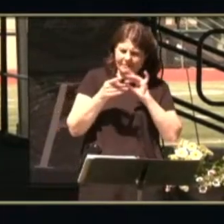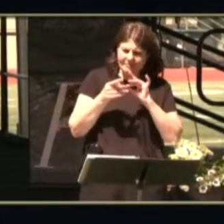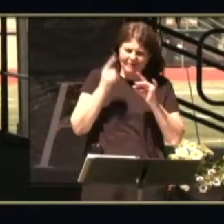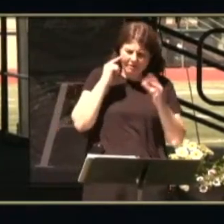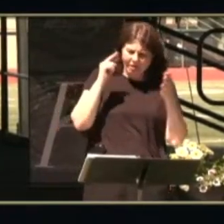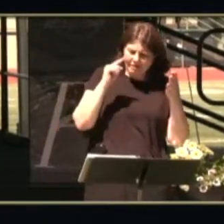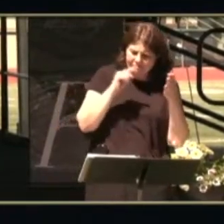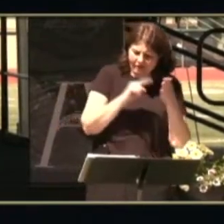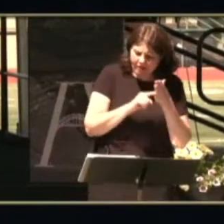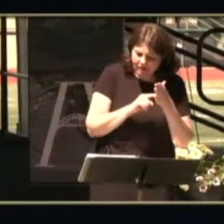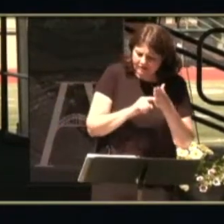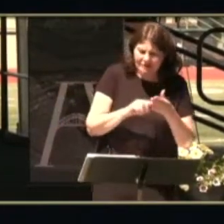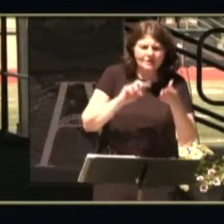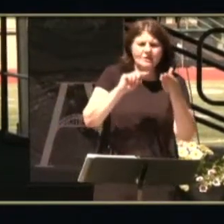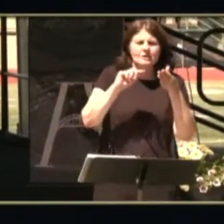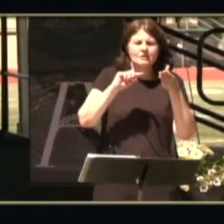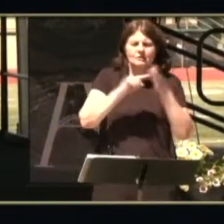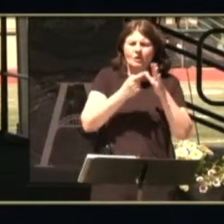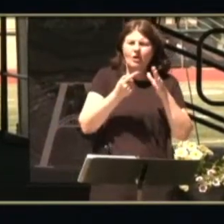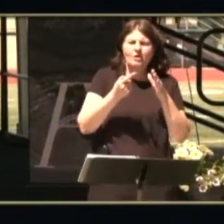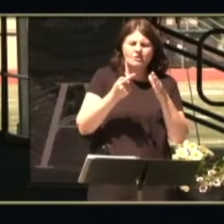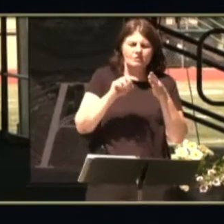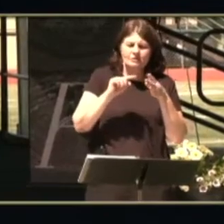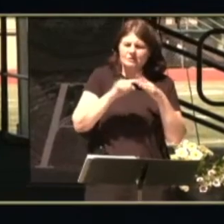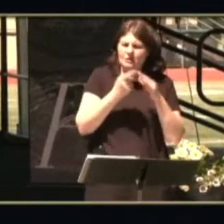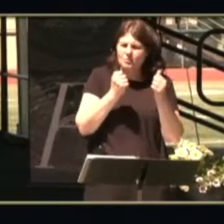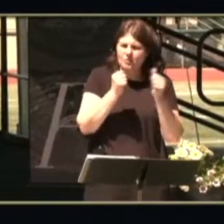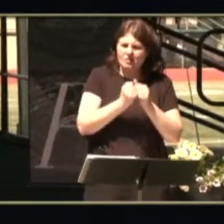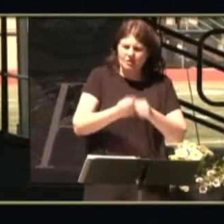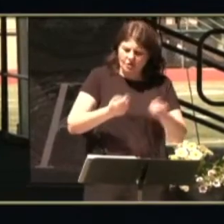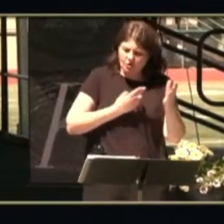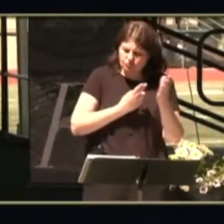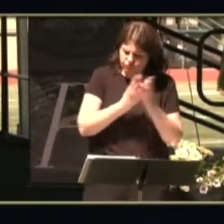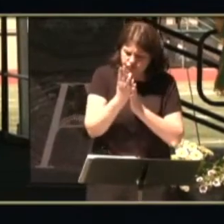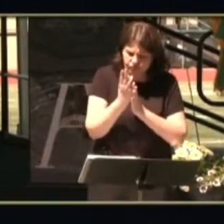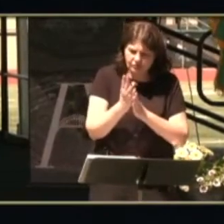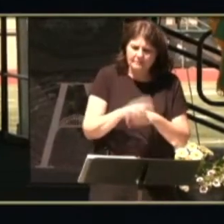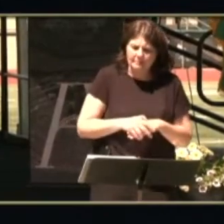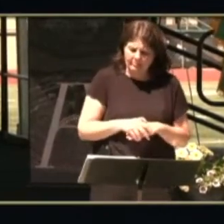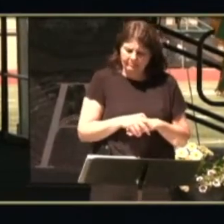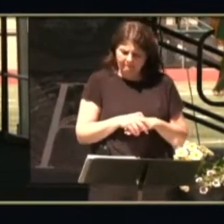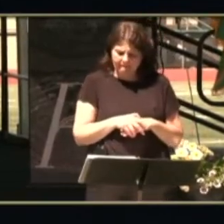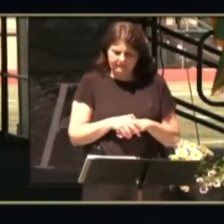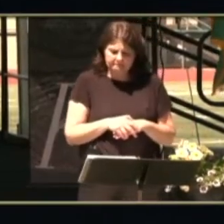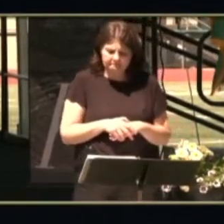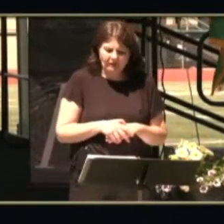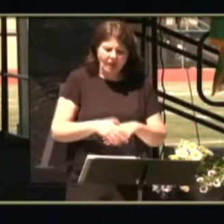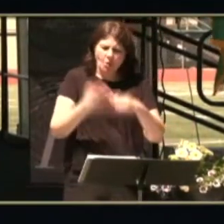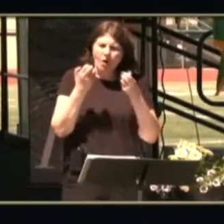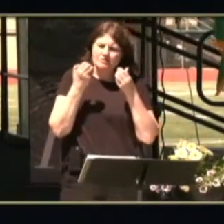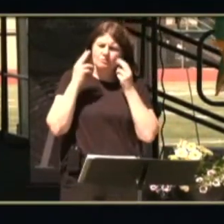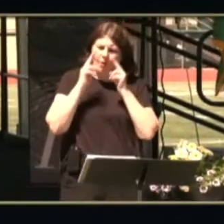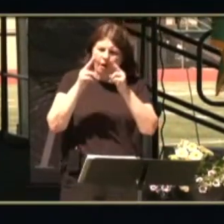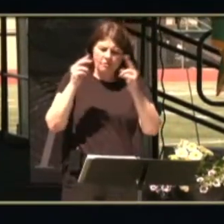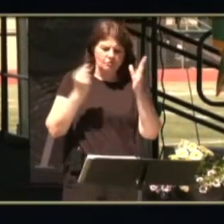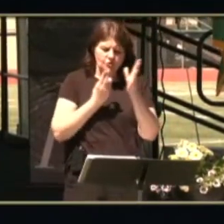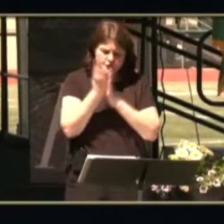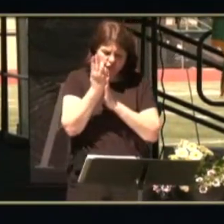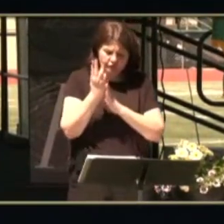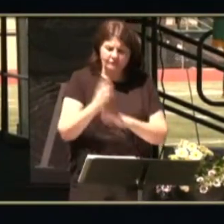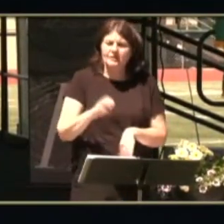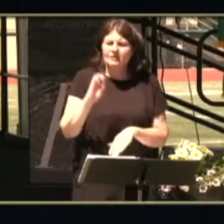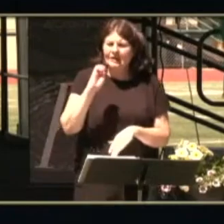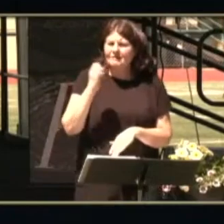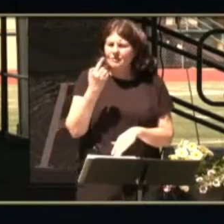buried by honoring this truth. Every green public